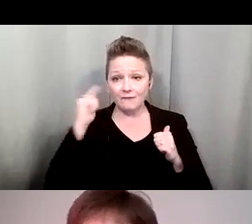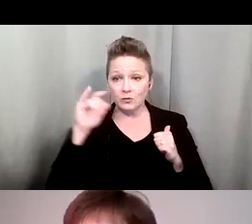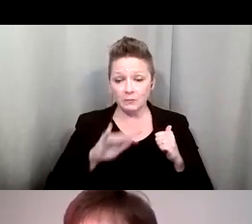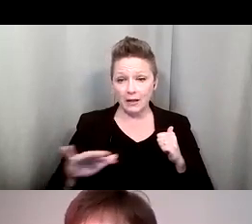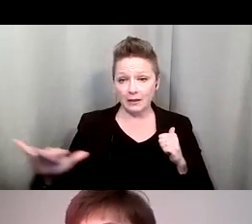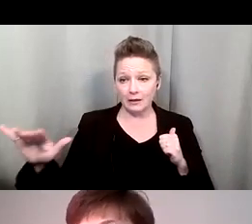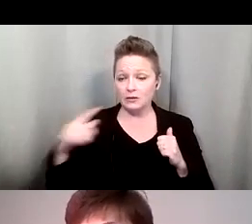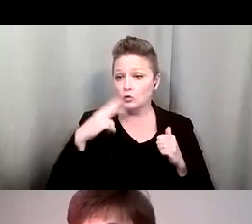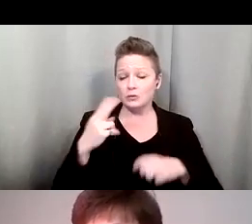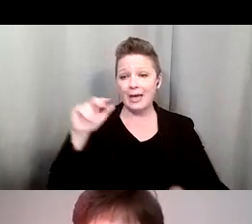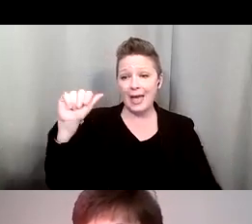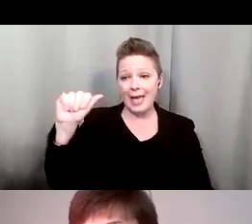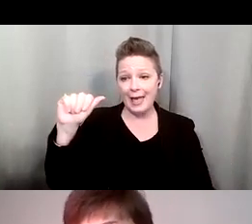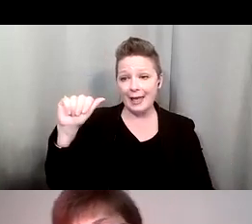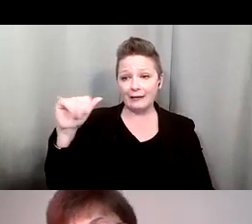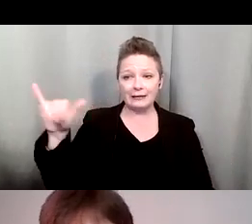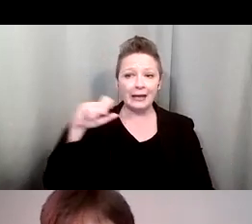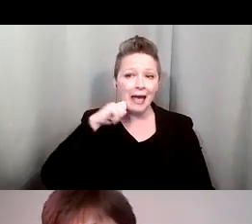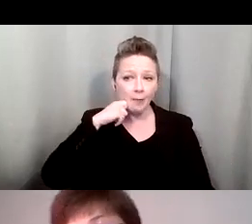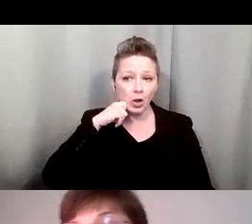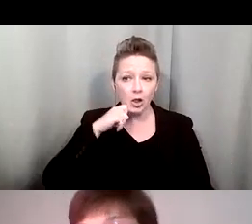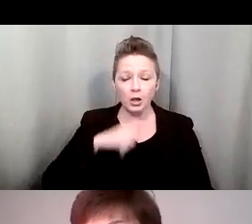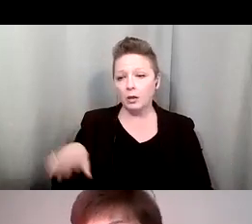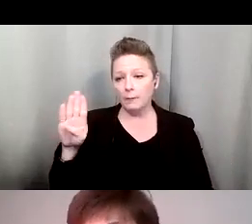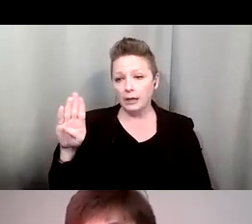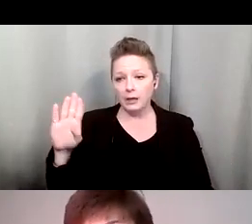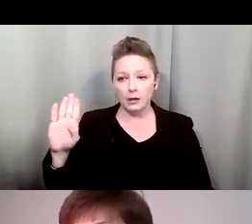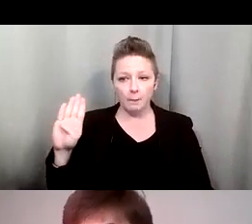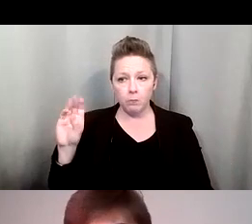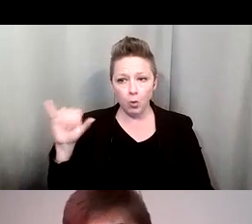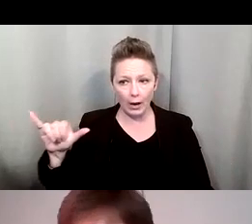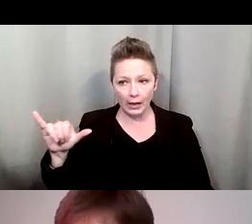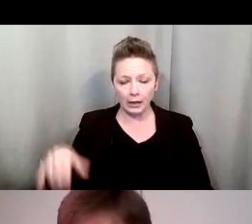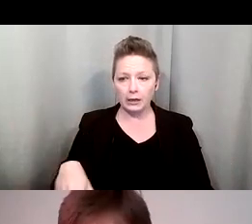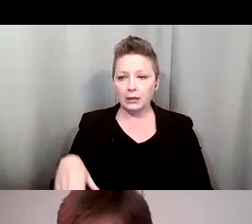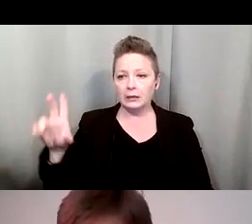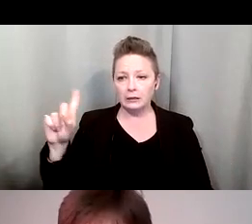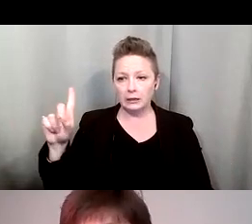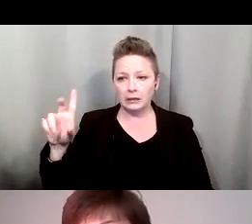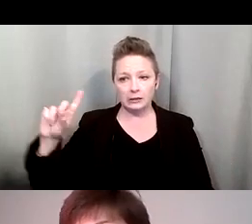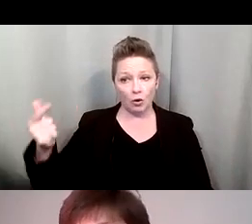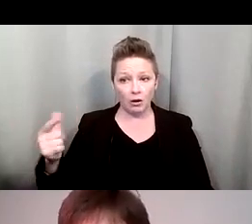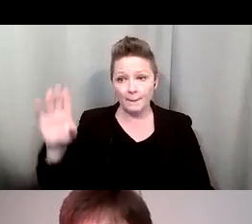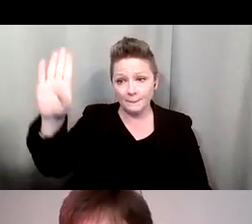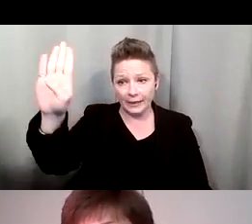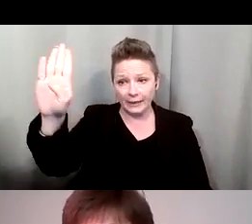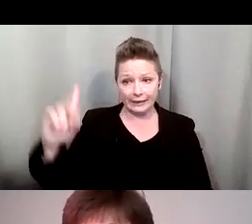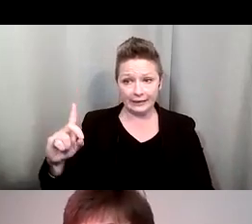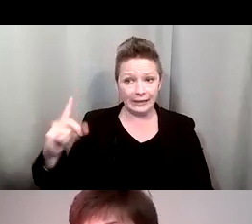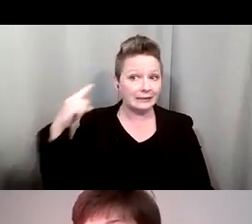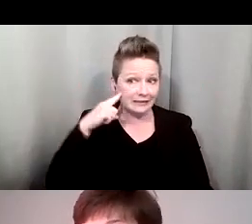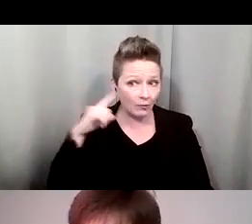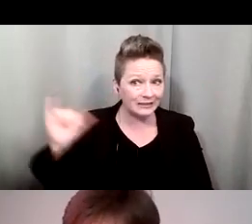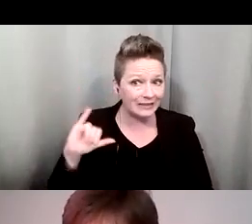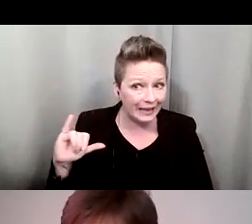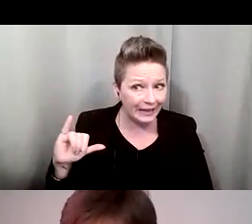like A as in apple, B as in boy, D as in dog. B and D sound the same to me on the phone. So I always verify, are